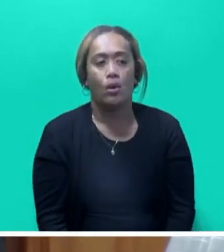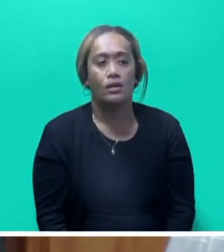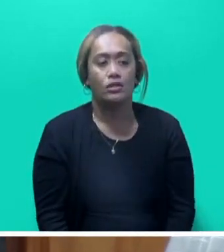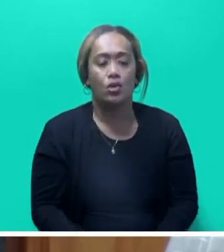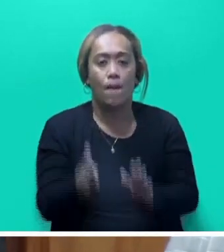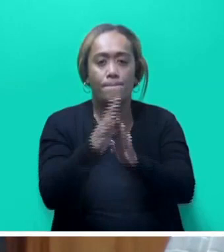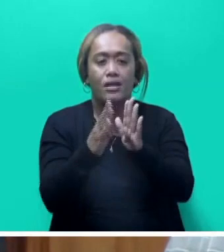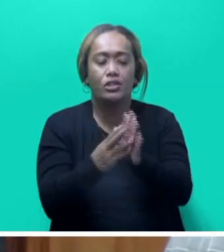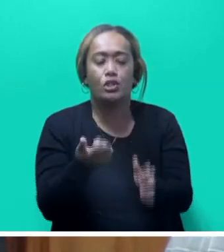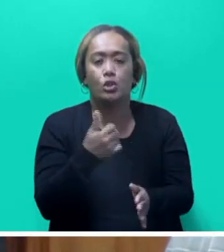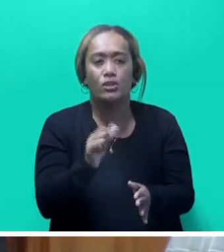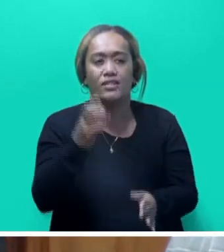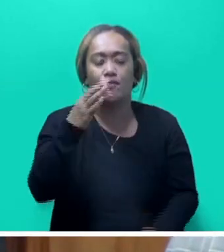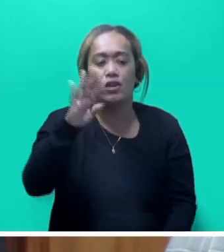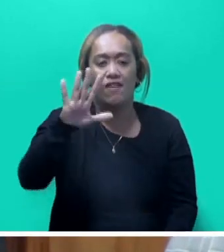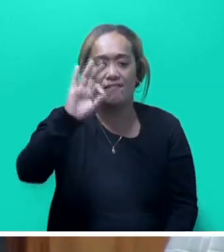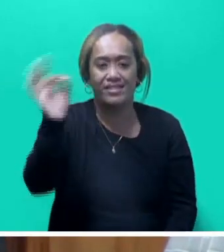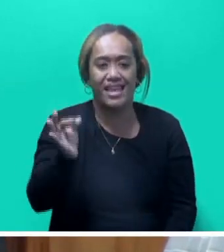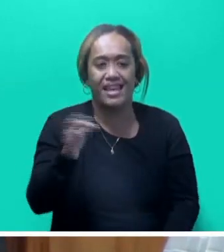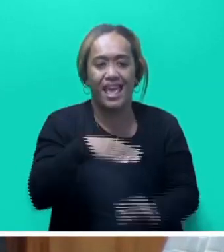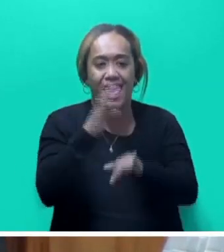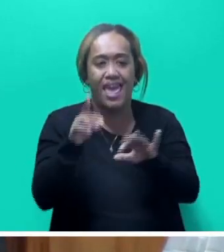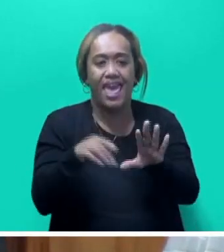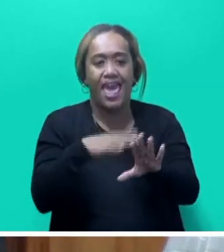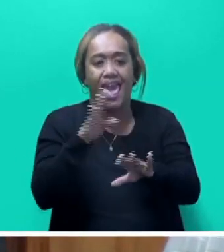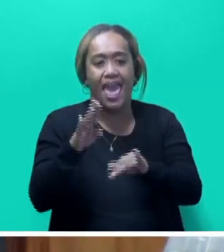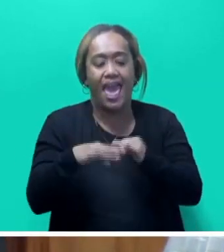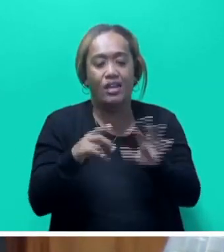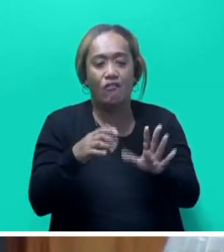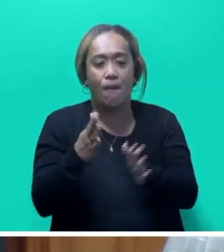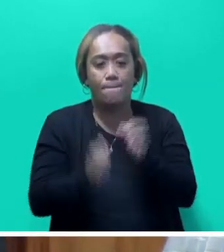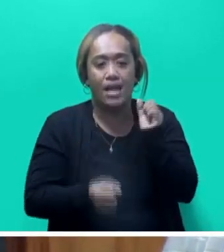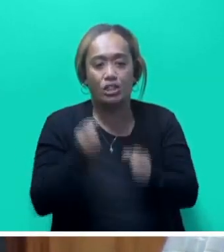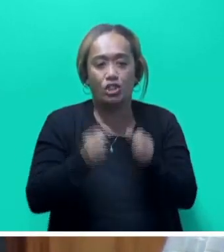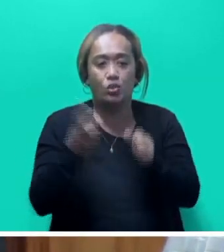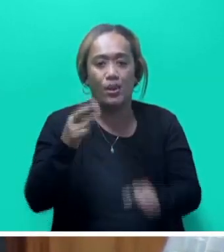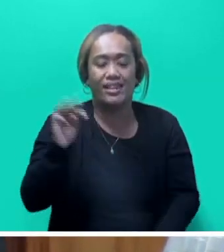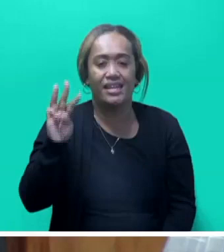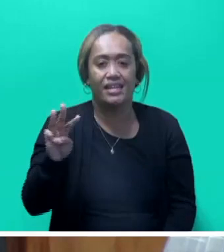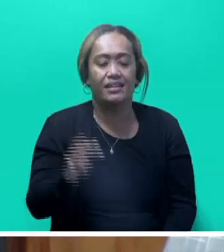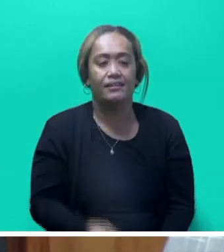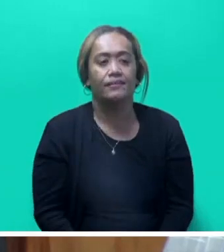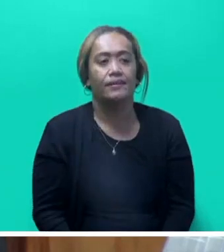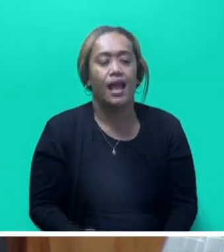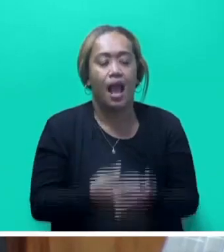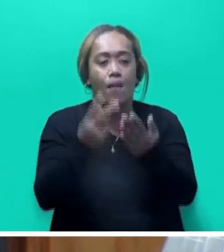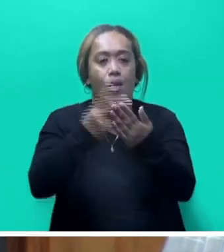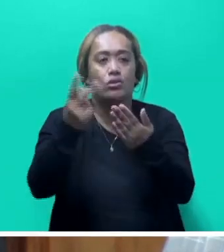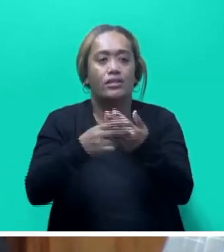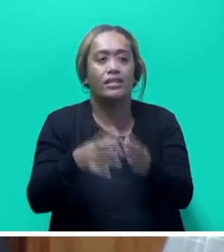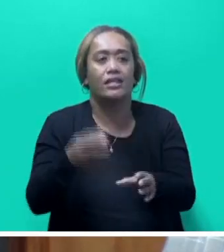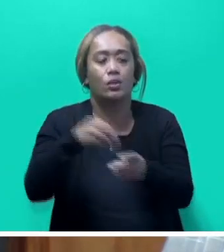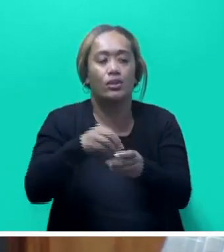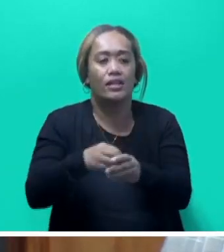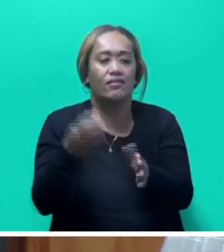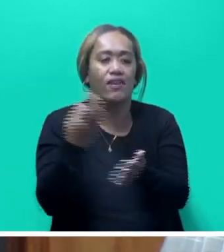is 45 percent, as at the end of March 23. It is anticipated that 113 capital projects should be included in the next financial